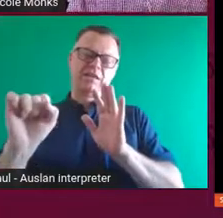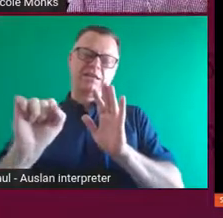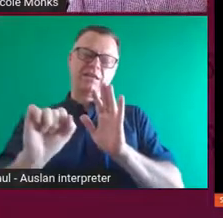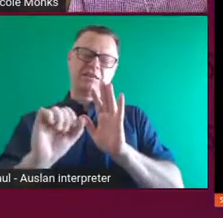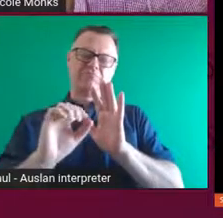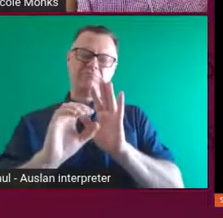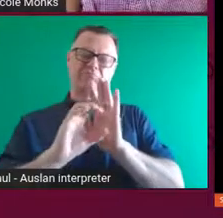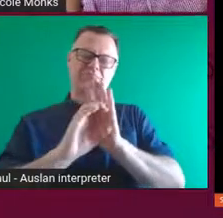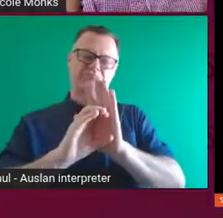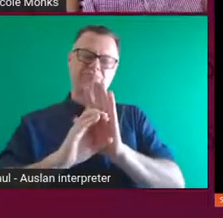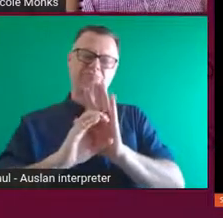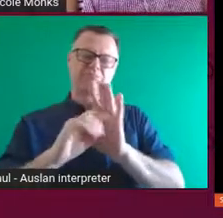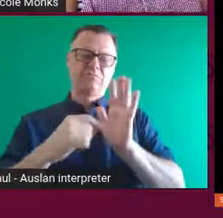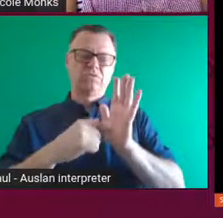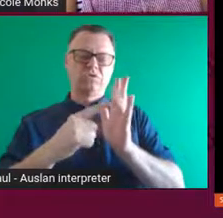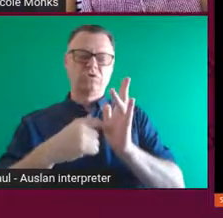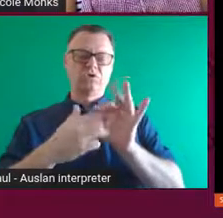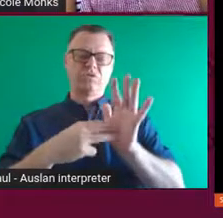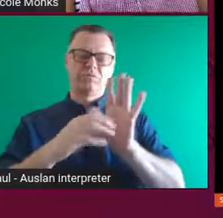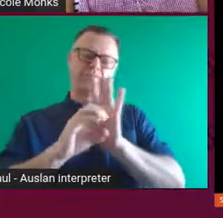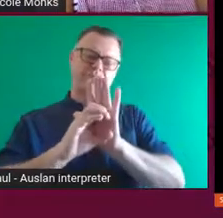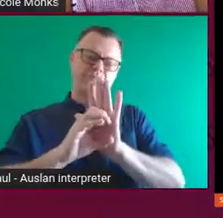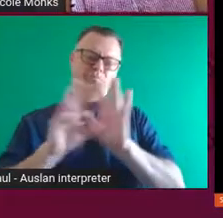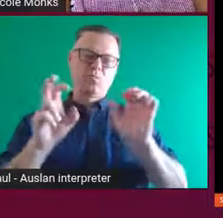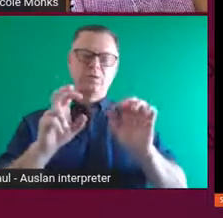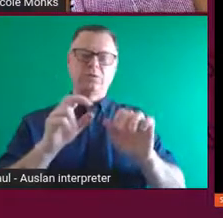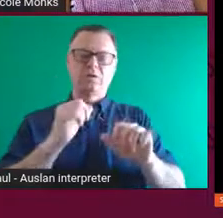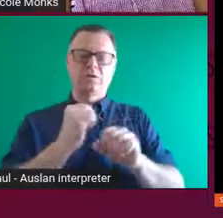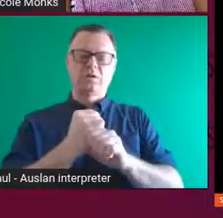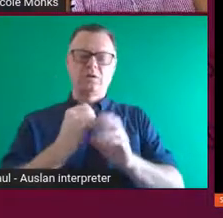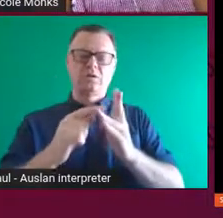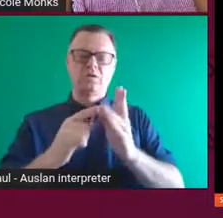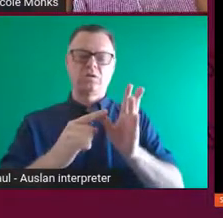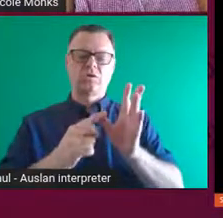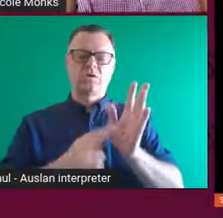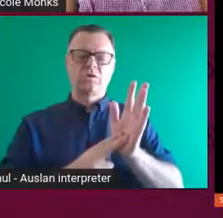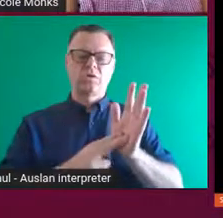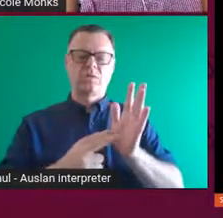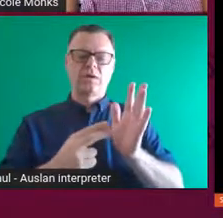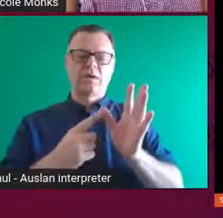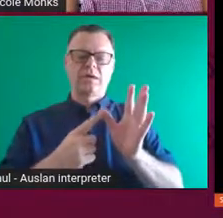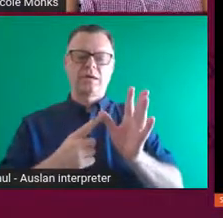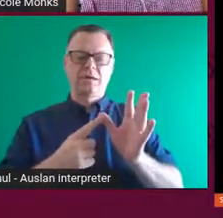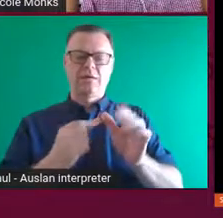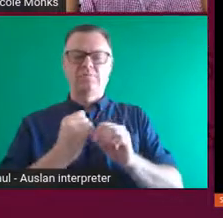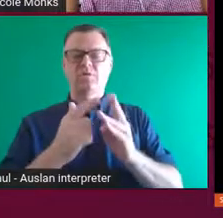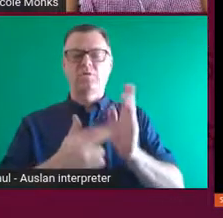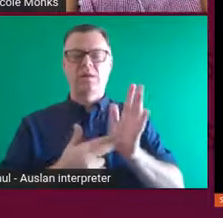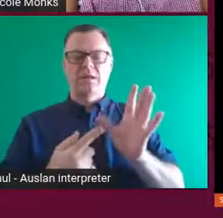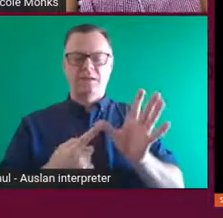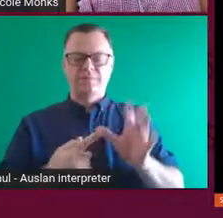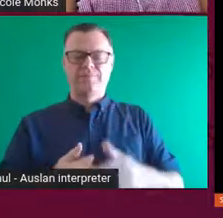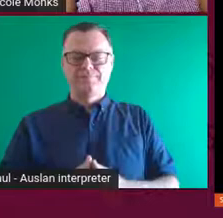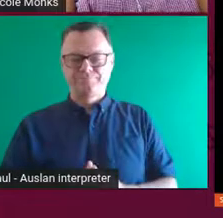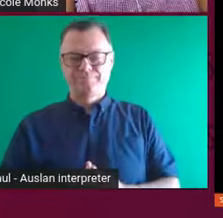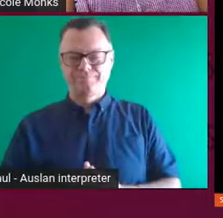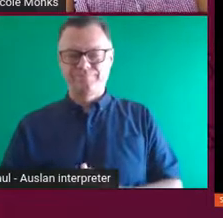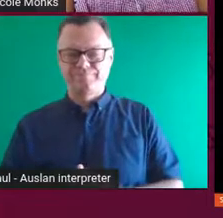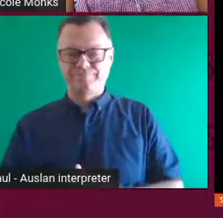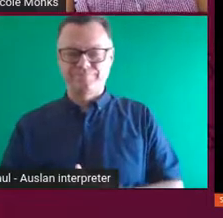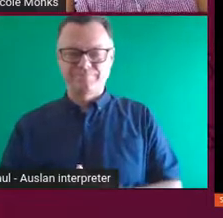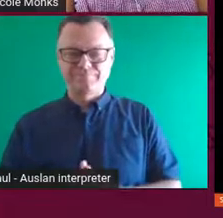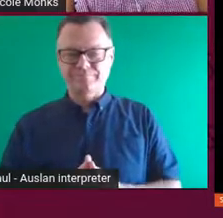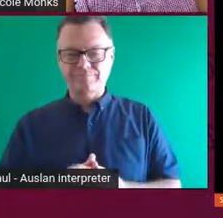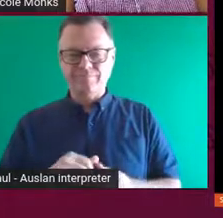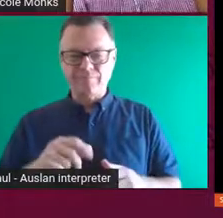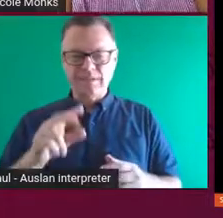So we all work together to be able to make this work a reality. And you can see that there's two sides to